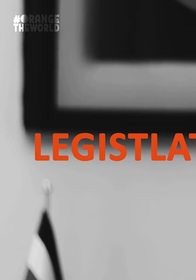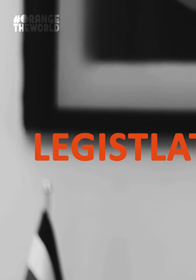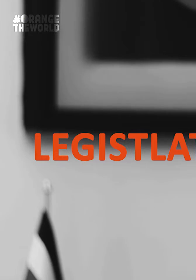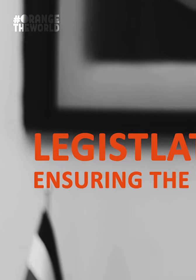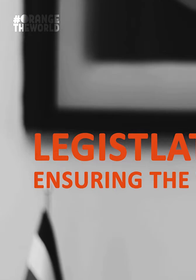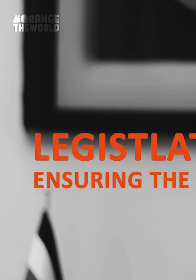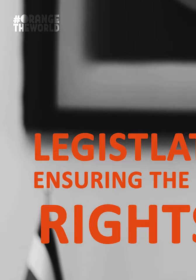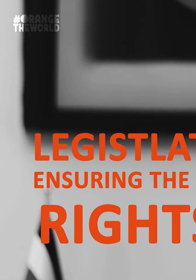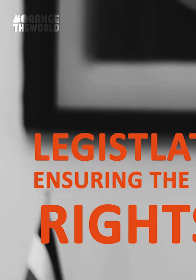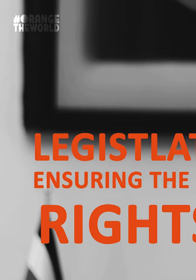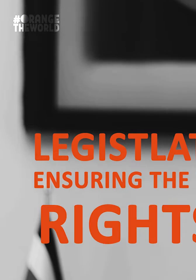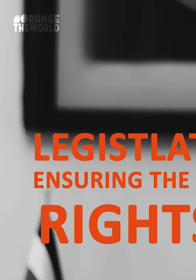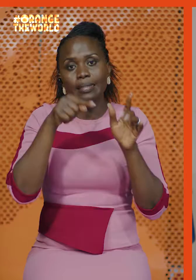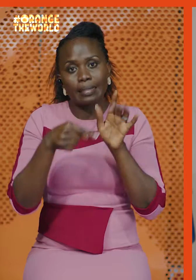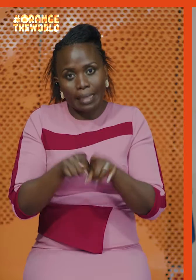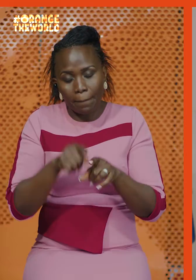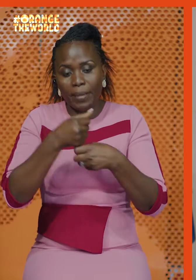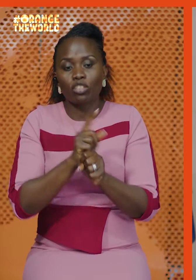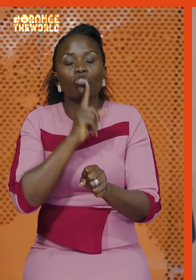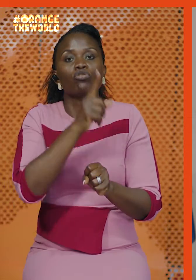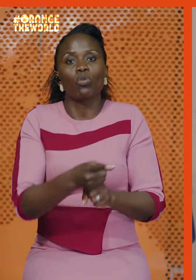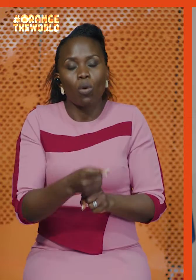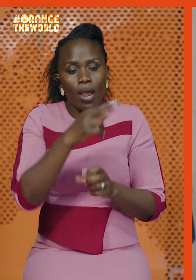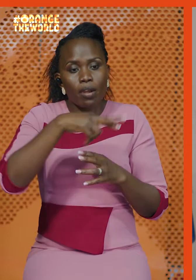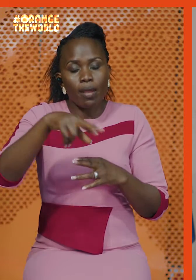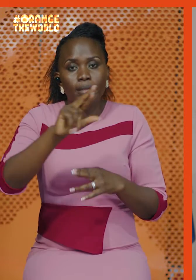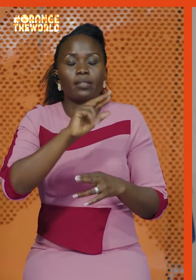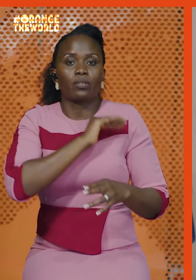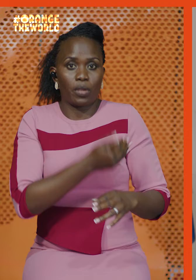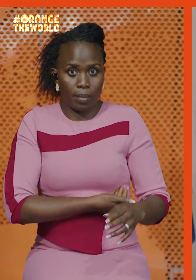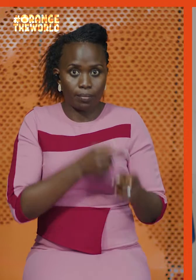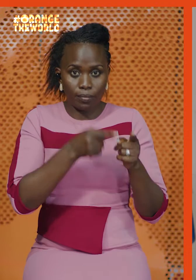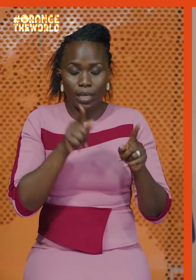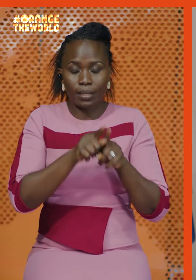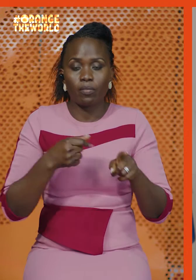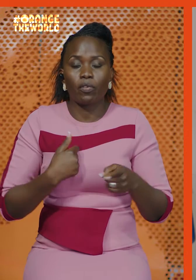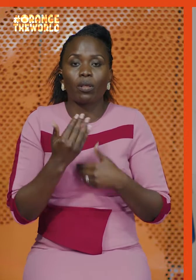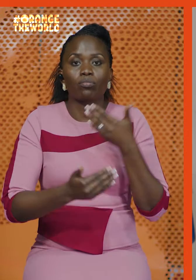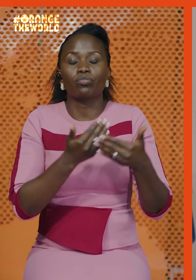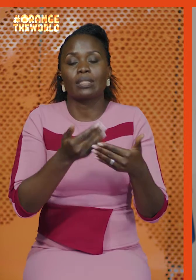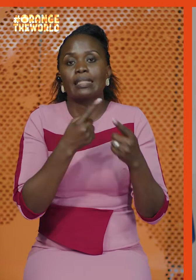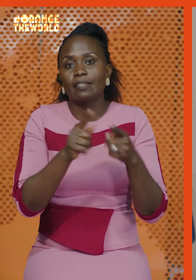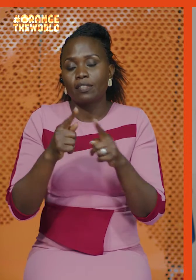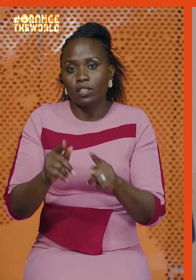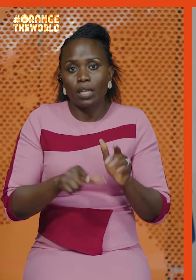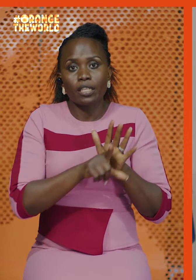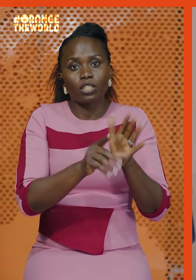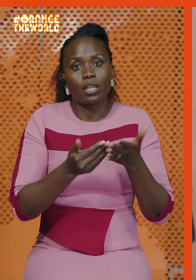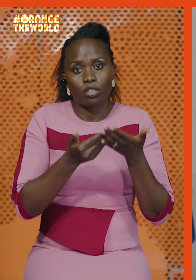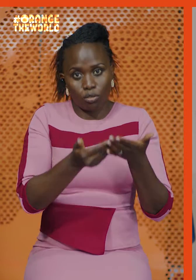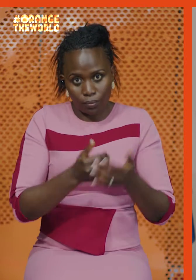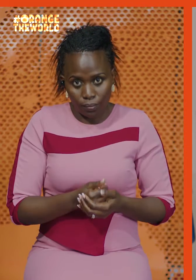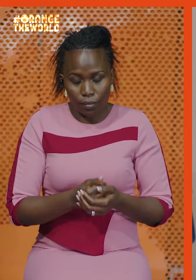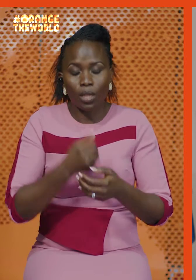legislation ensuring the women's rights but also for the implementation of such legislation. We also know